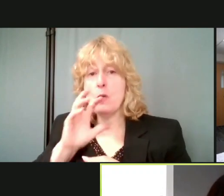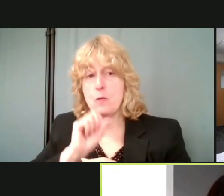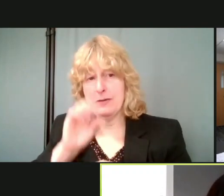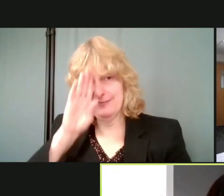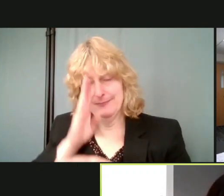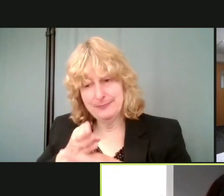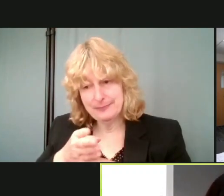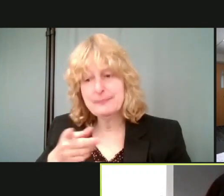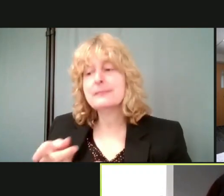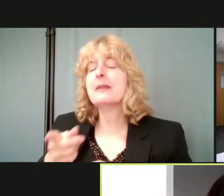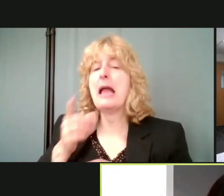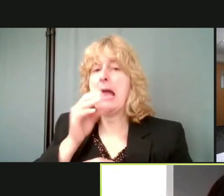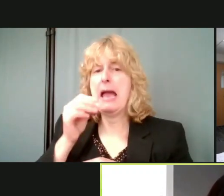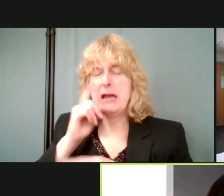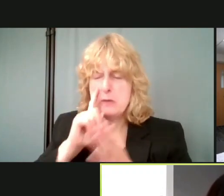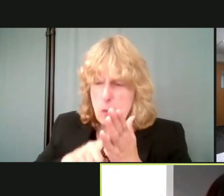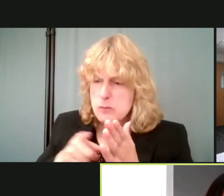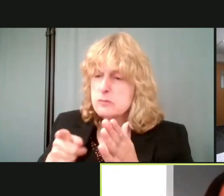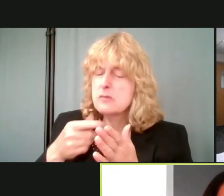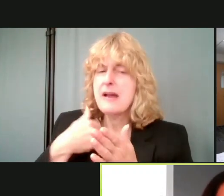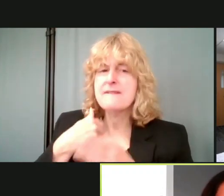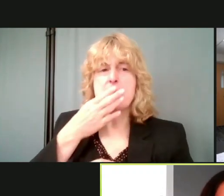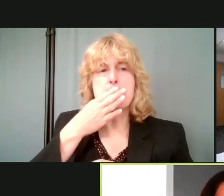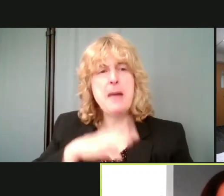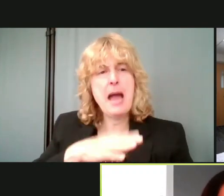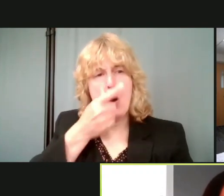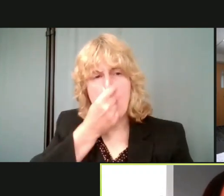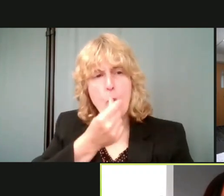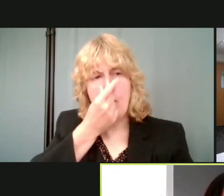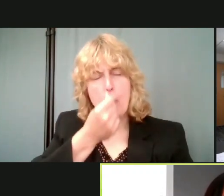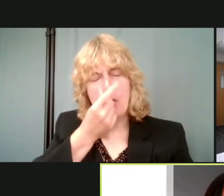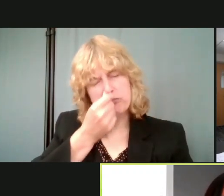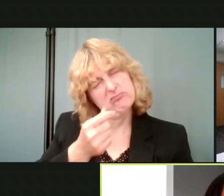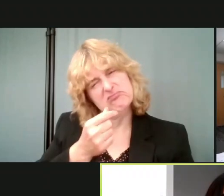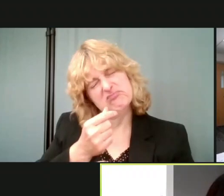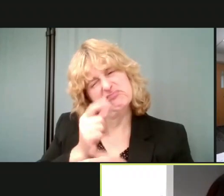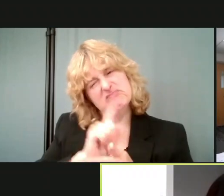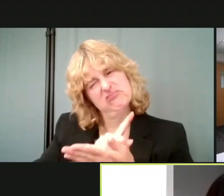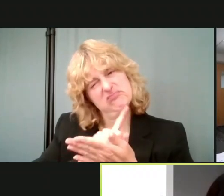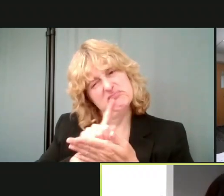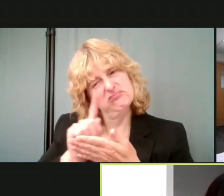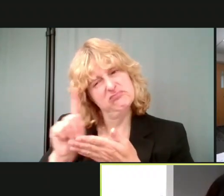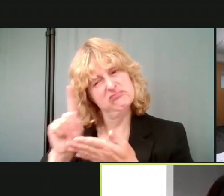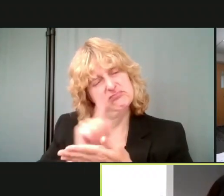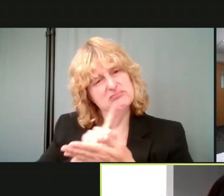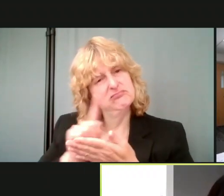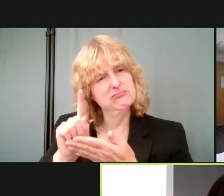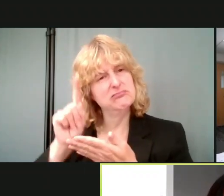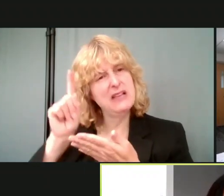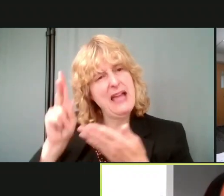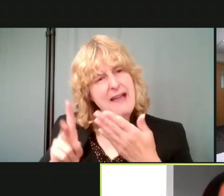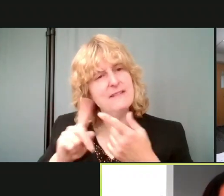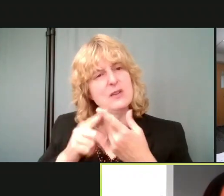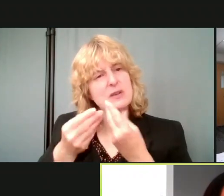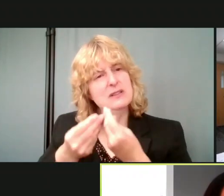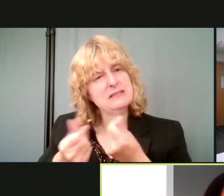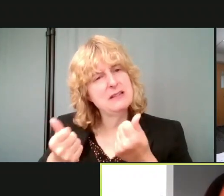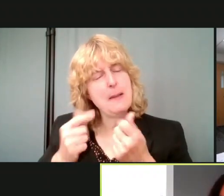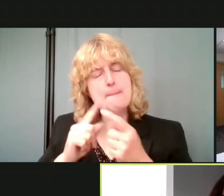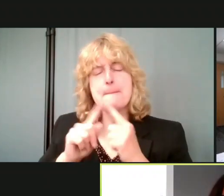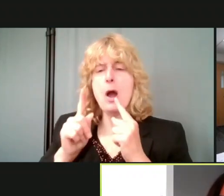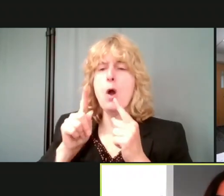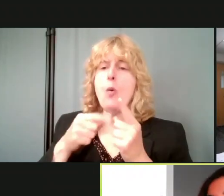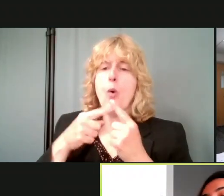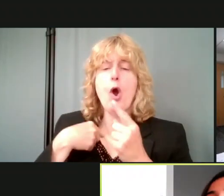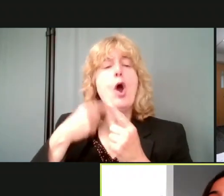cold going on and, you know, it took him about a week, a week and a half for it to, to, um, clear through. However, like, once I thought he was